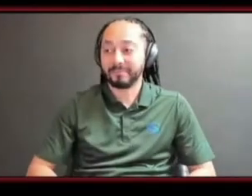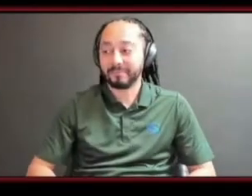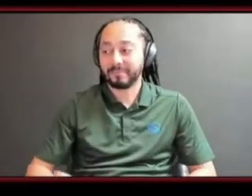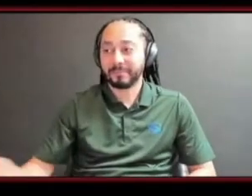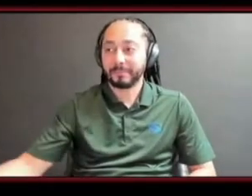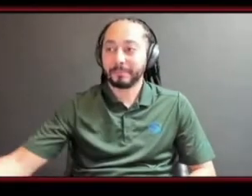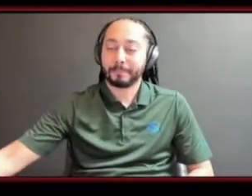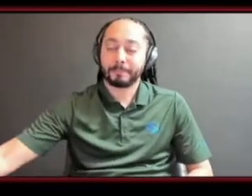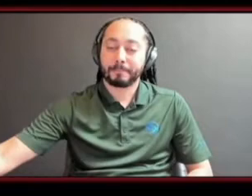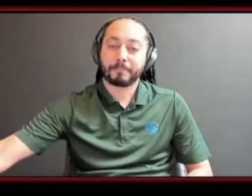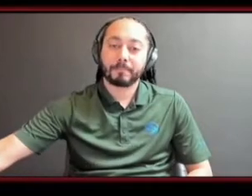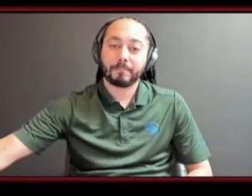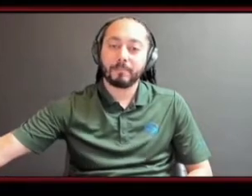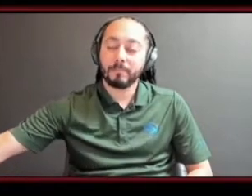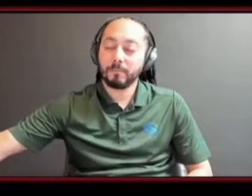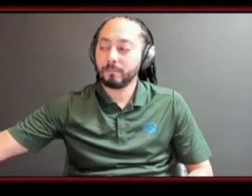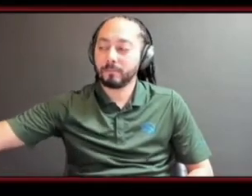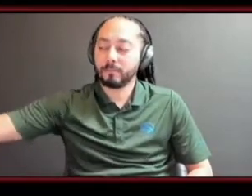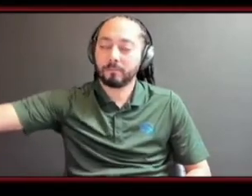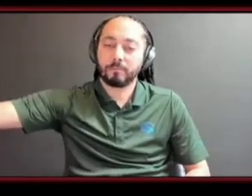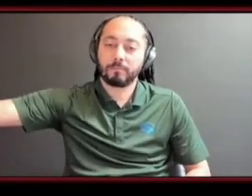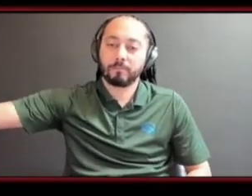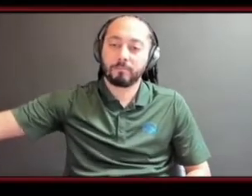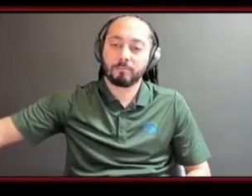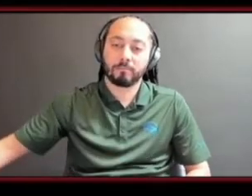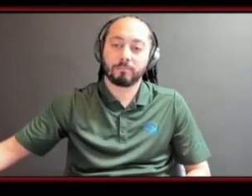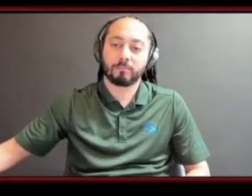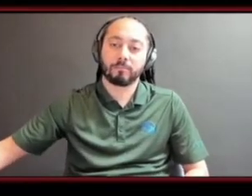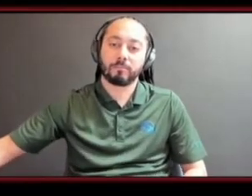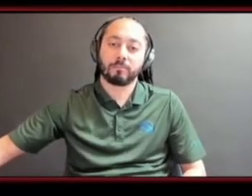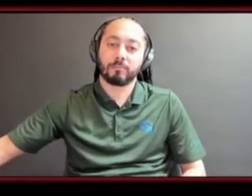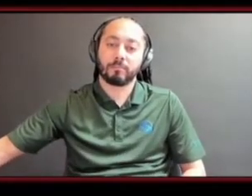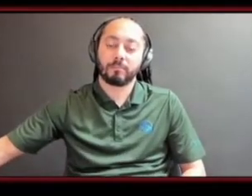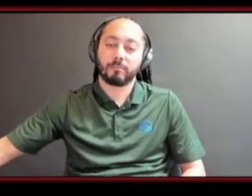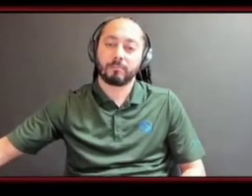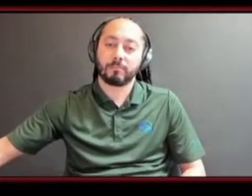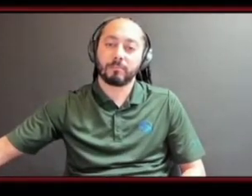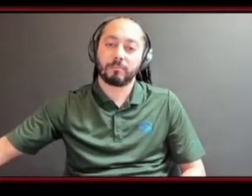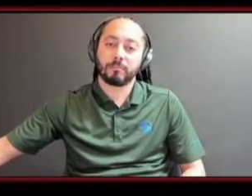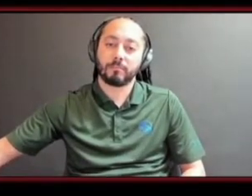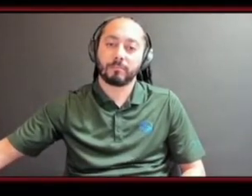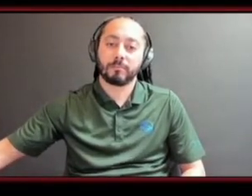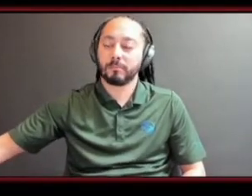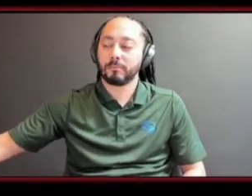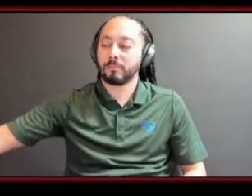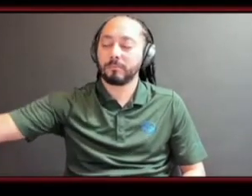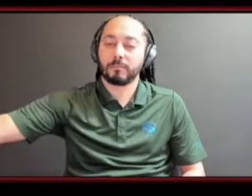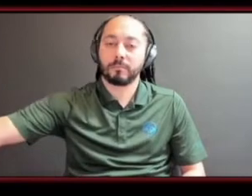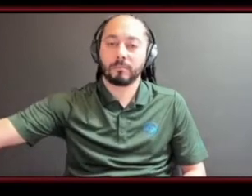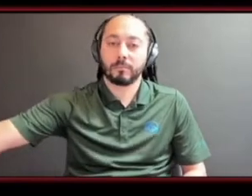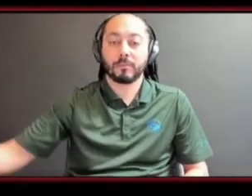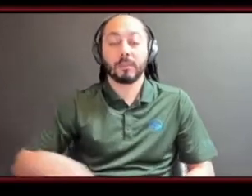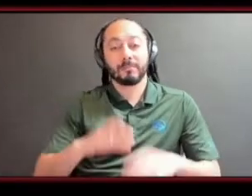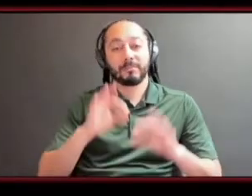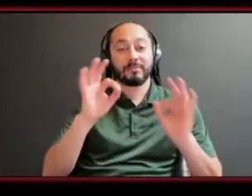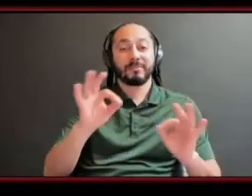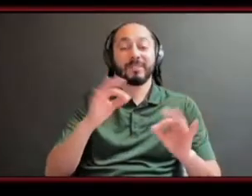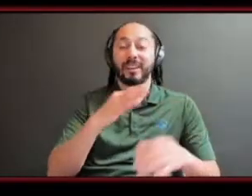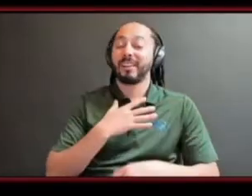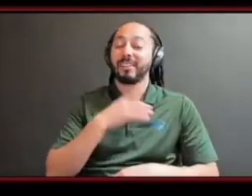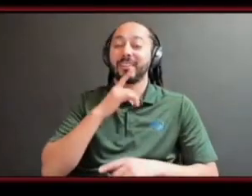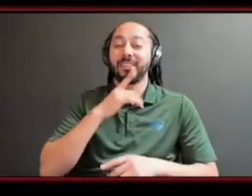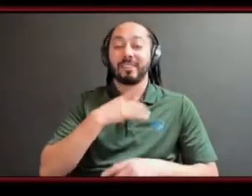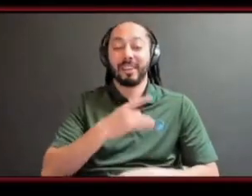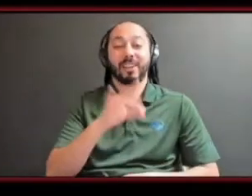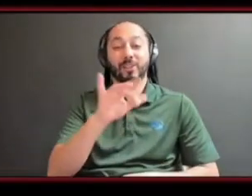perfect barbara i really like those answers i especially like the idea of being a student and being willing to learn new stuff and learn from people